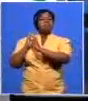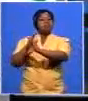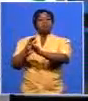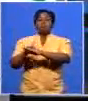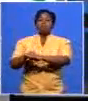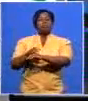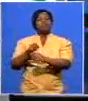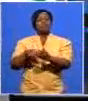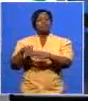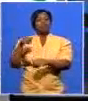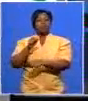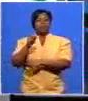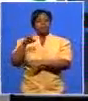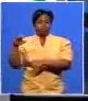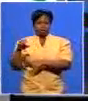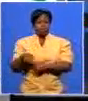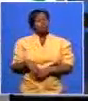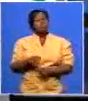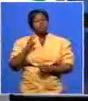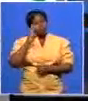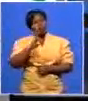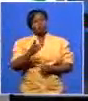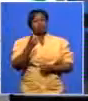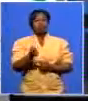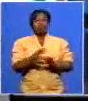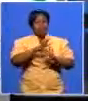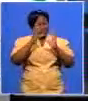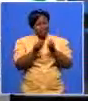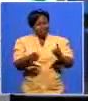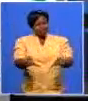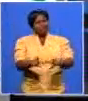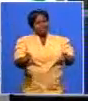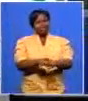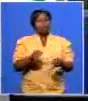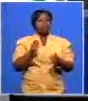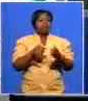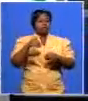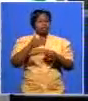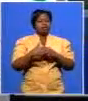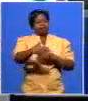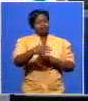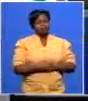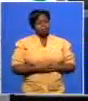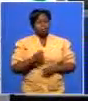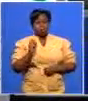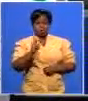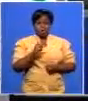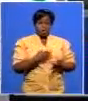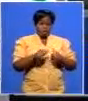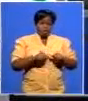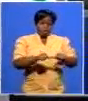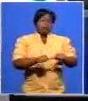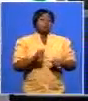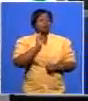and and and we are going to do that in lessons in details after the elections but let's let's let's let's continue with that discussion about your